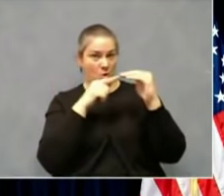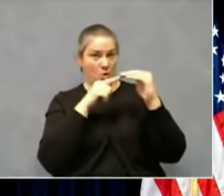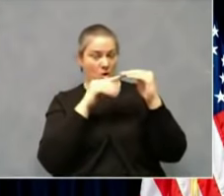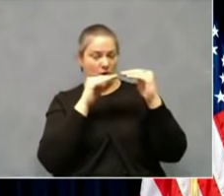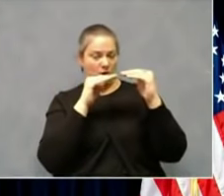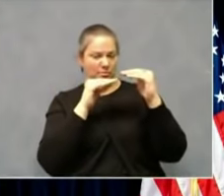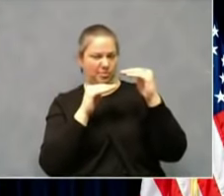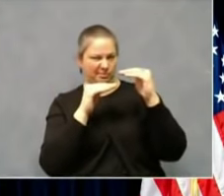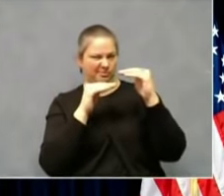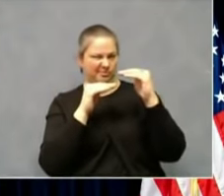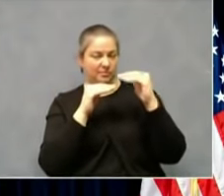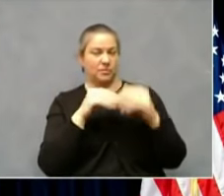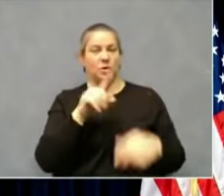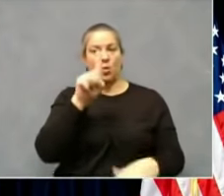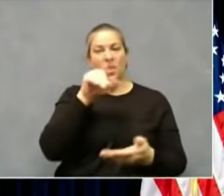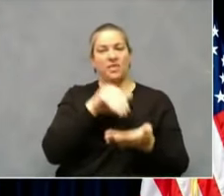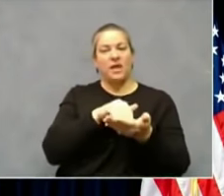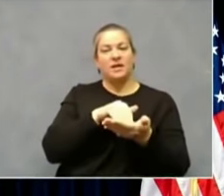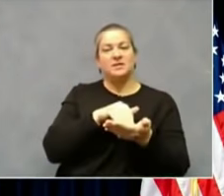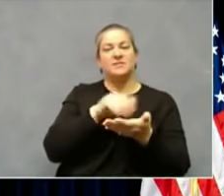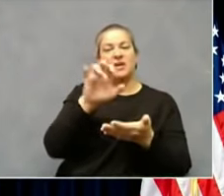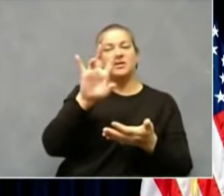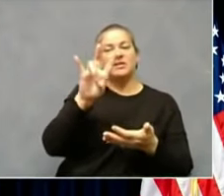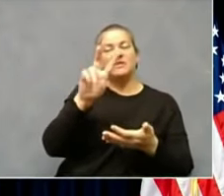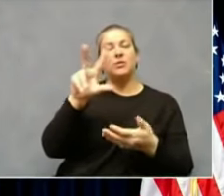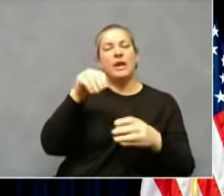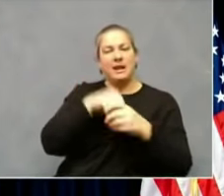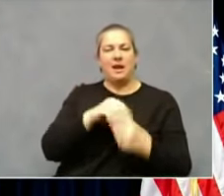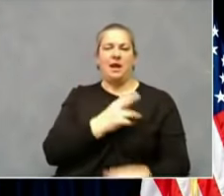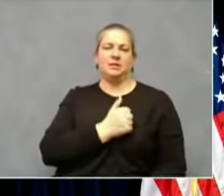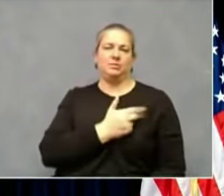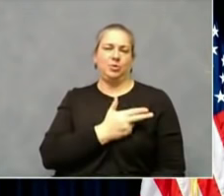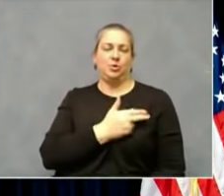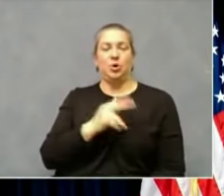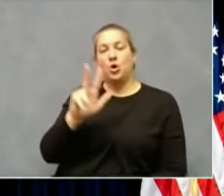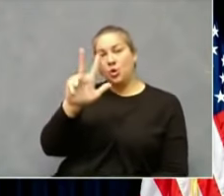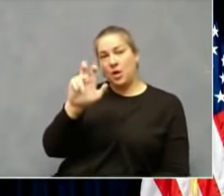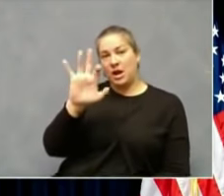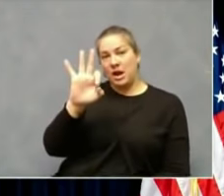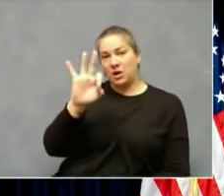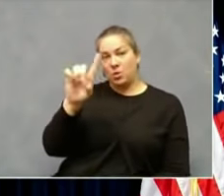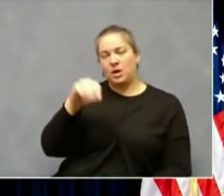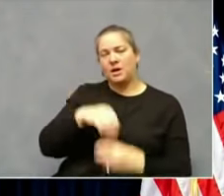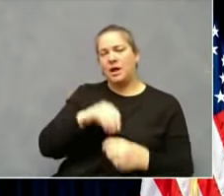1573 Kentuckians in the hospital, 391 in the ICU,